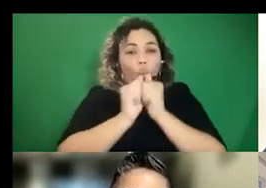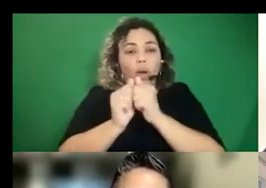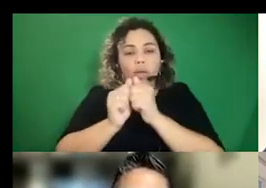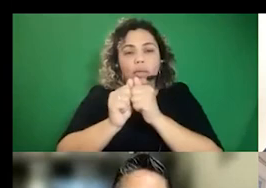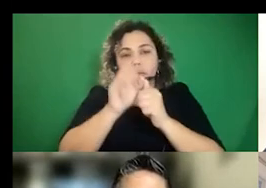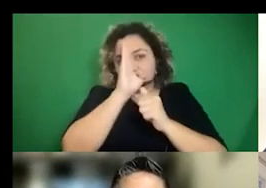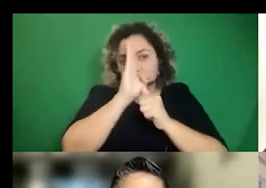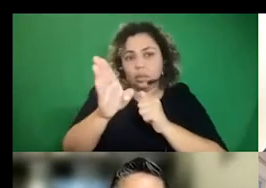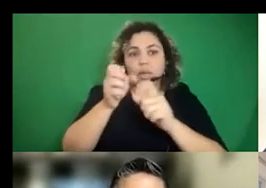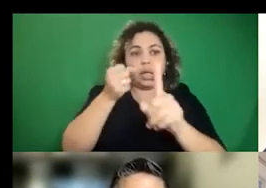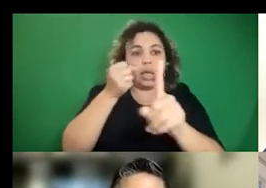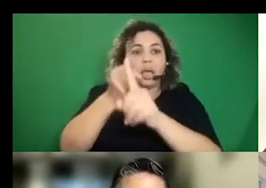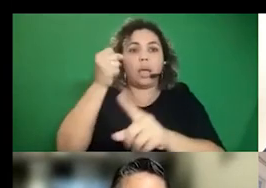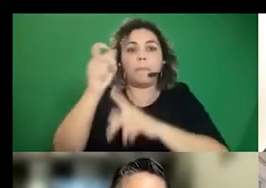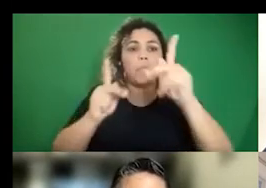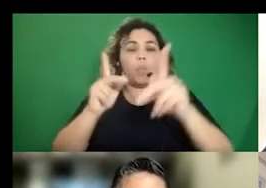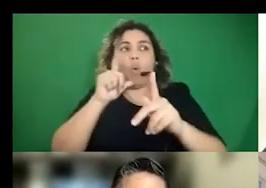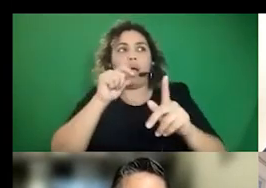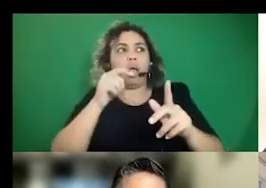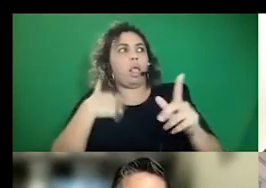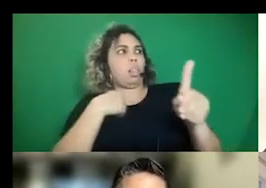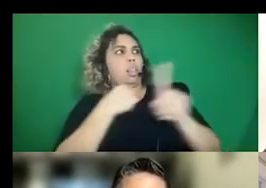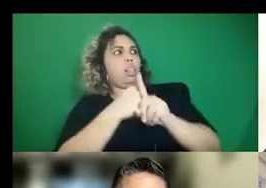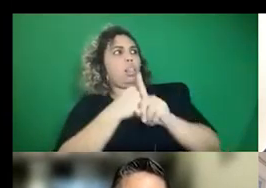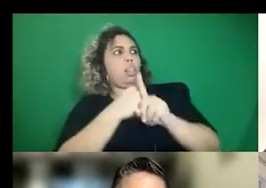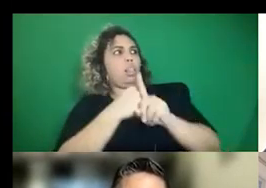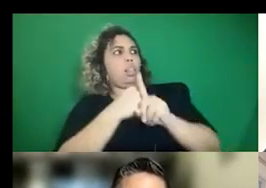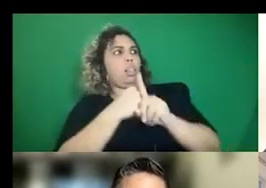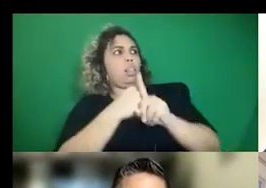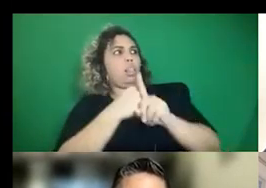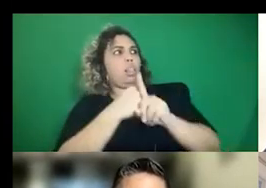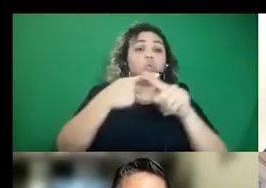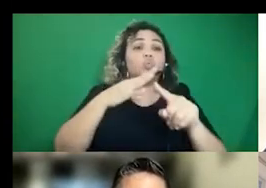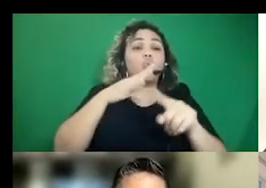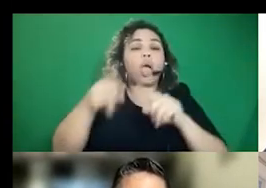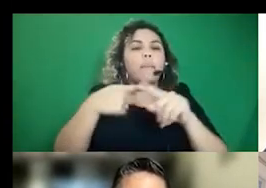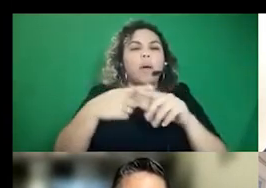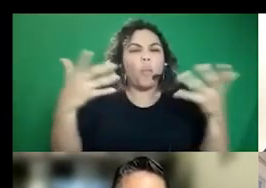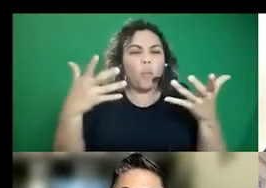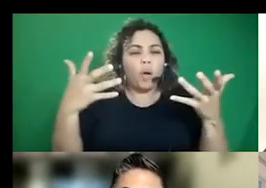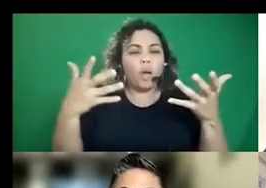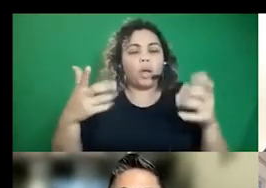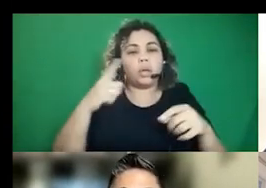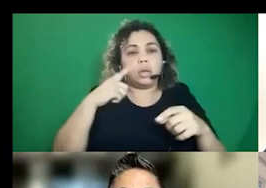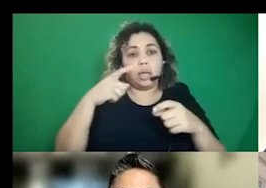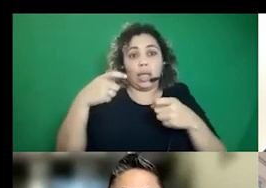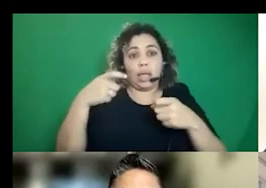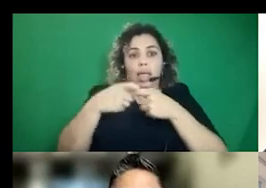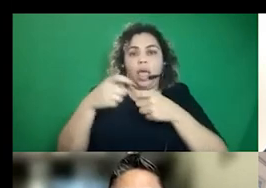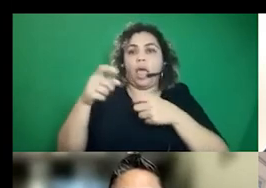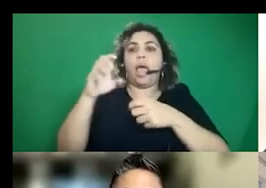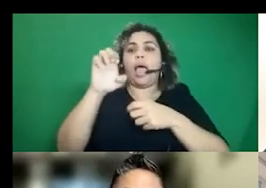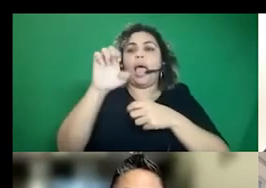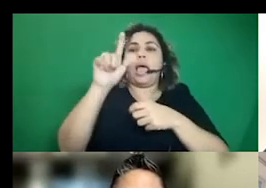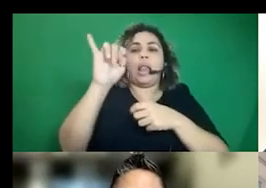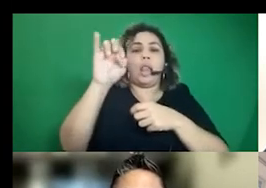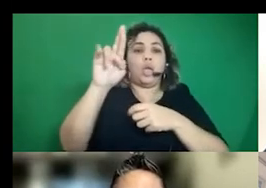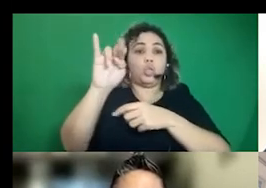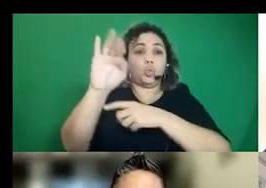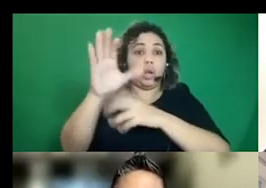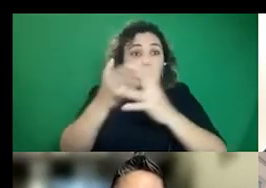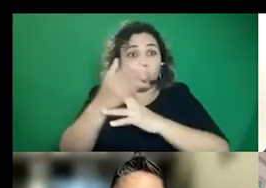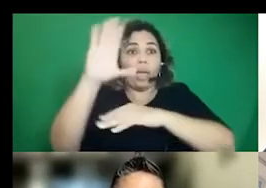impacted folks and, um, talking about how, how electric monitoring and other forms of incarceration